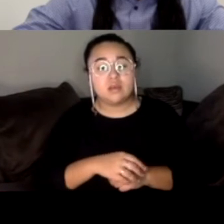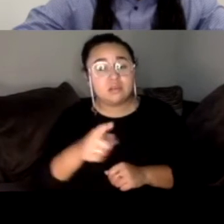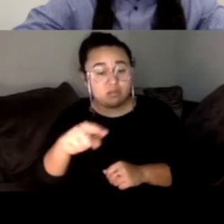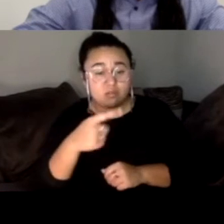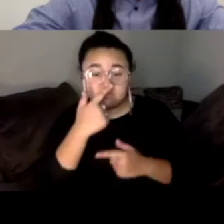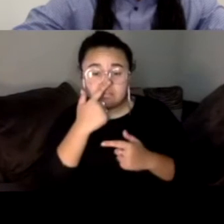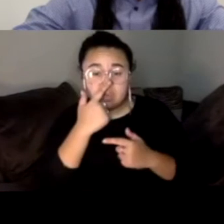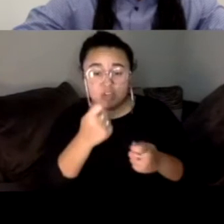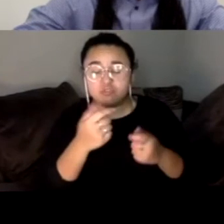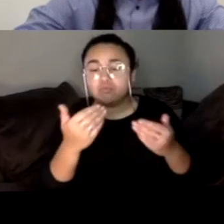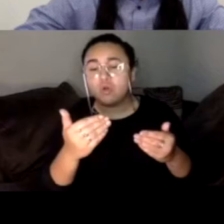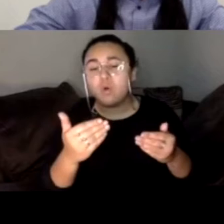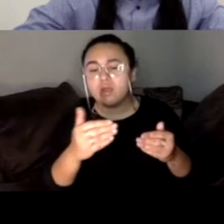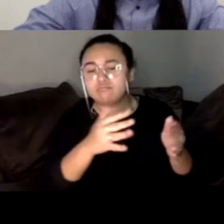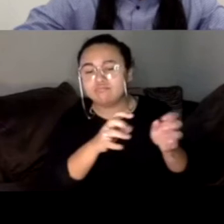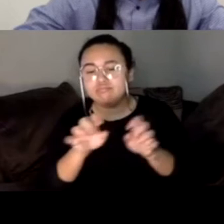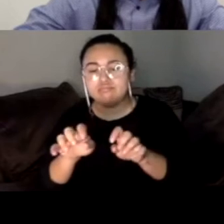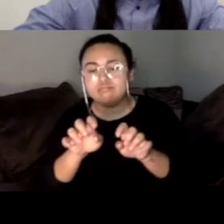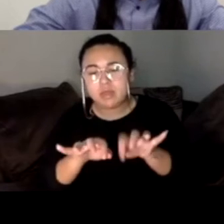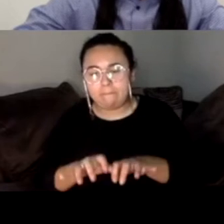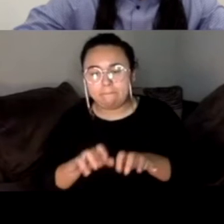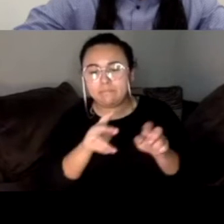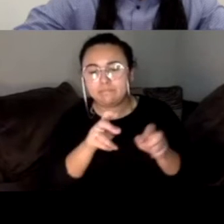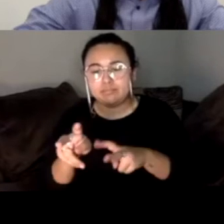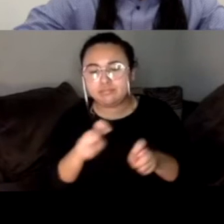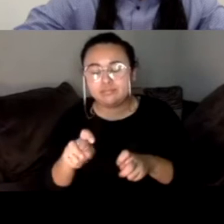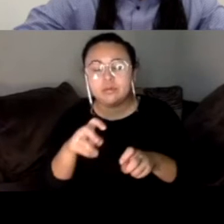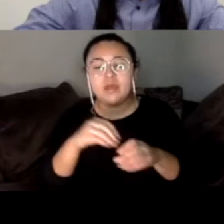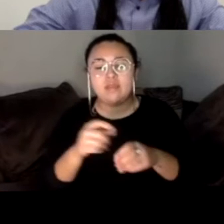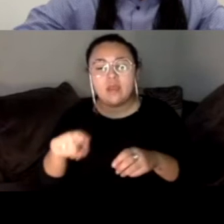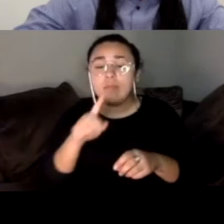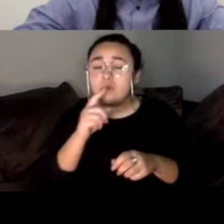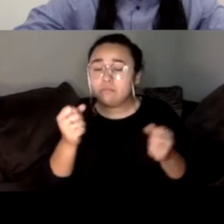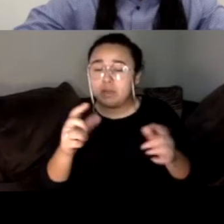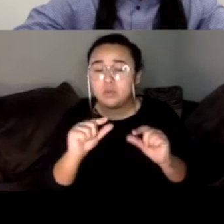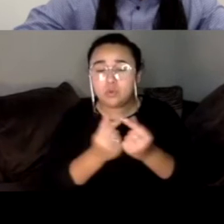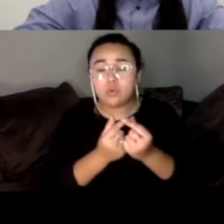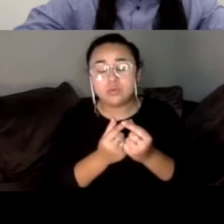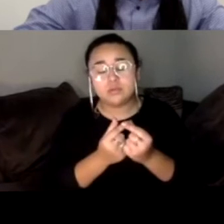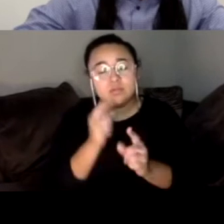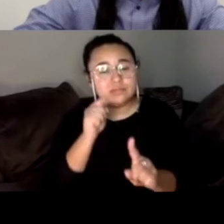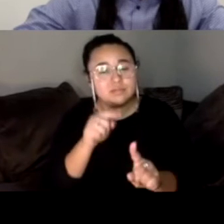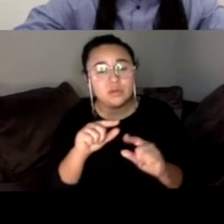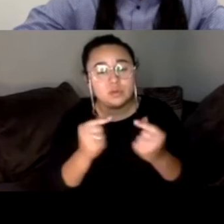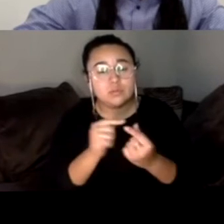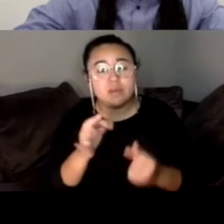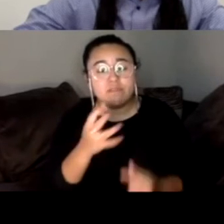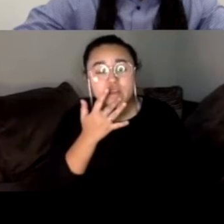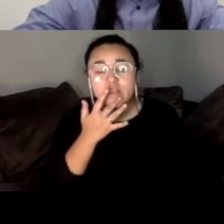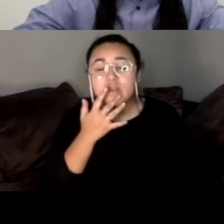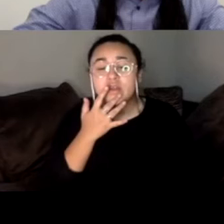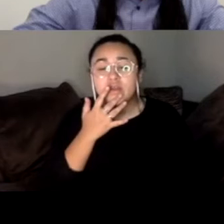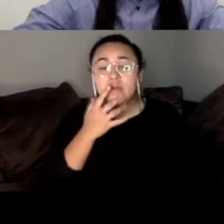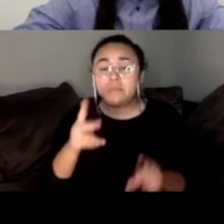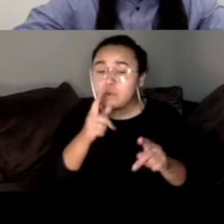well. There are a lot of groups and I would say, especially, um, groups of color who are really focused on turning out young voters, uh, voters of color, and